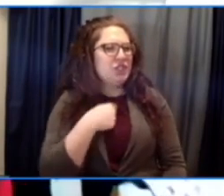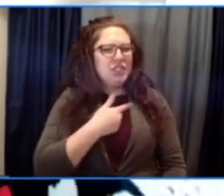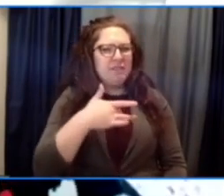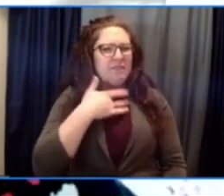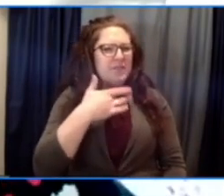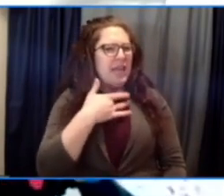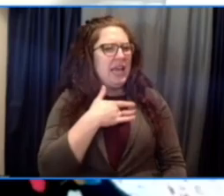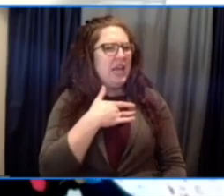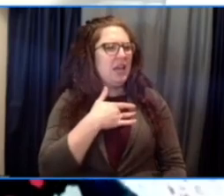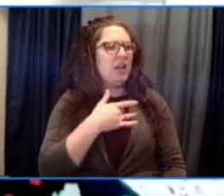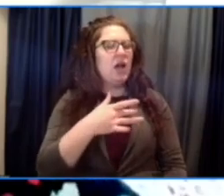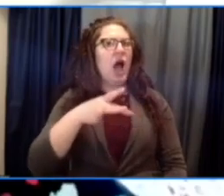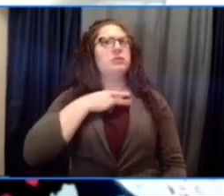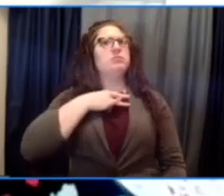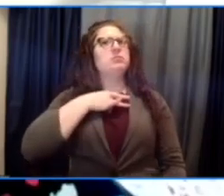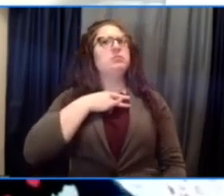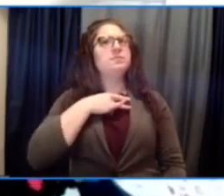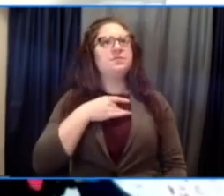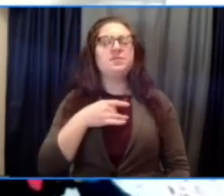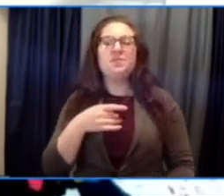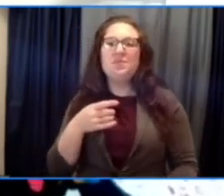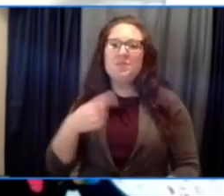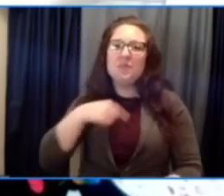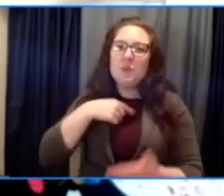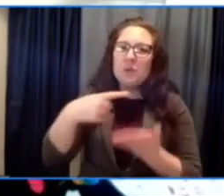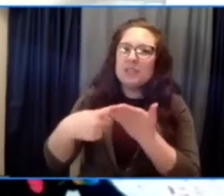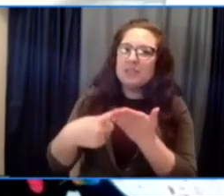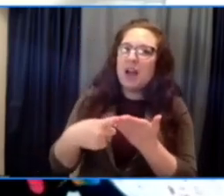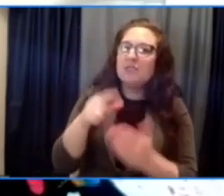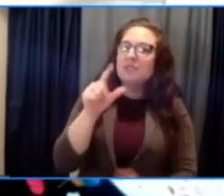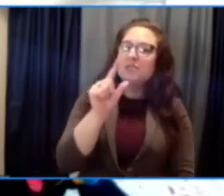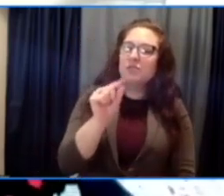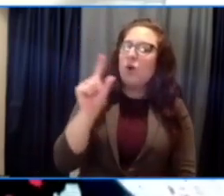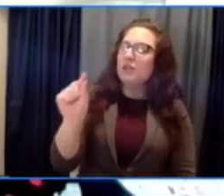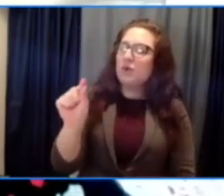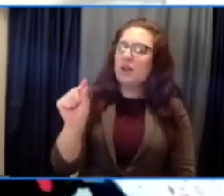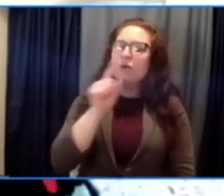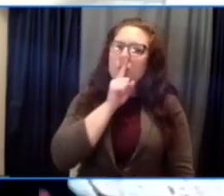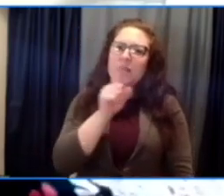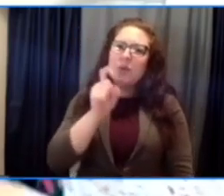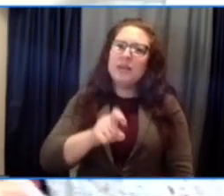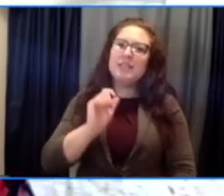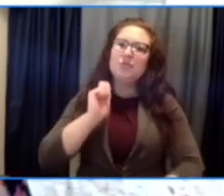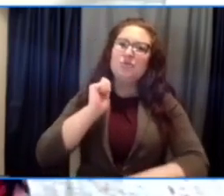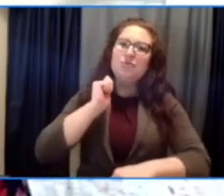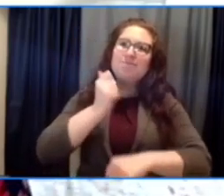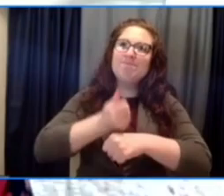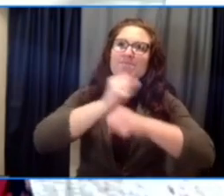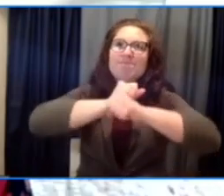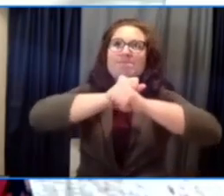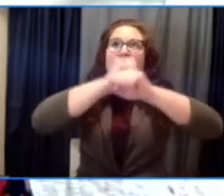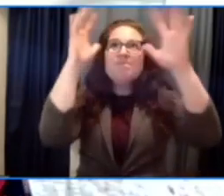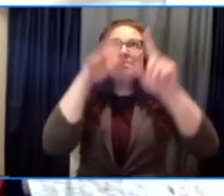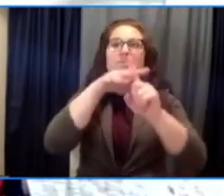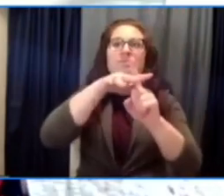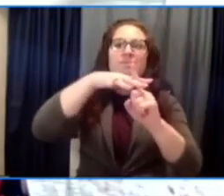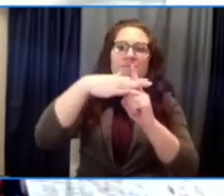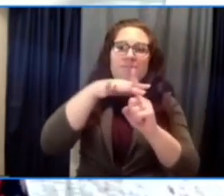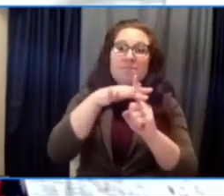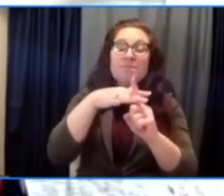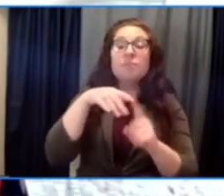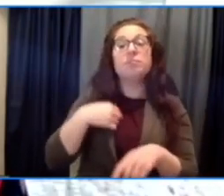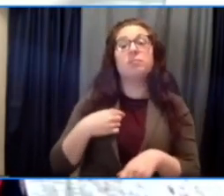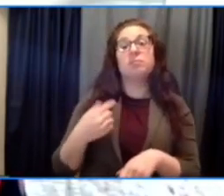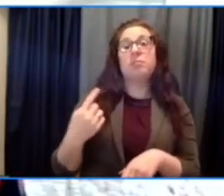think when we talk about 2020, it's first really critical to set the context. This year was a historical election, but for